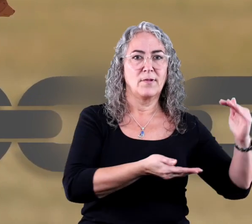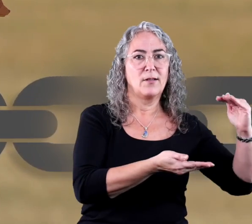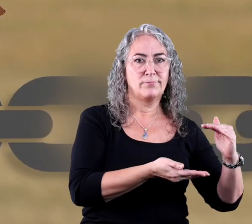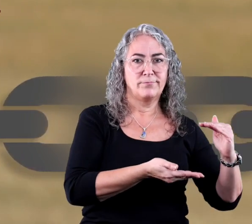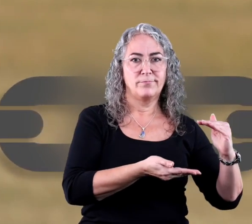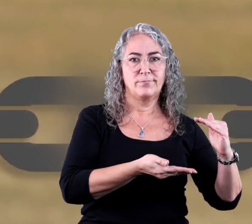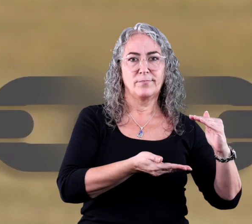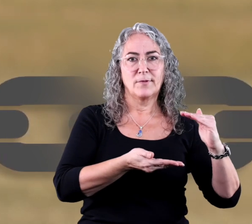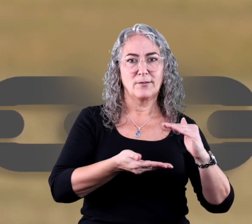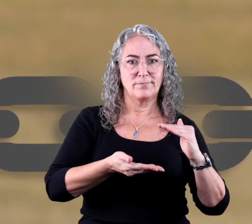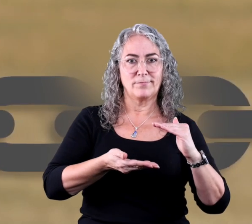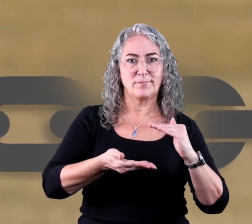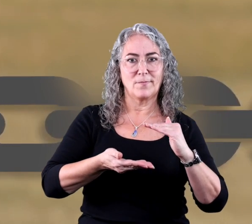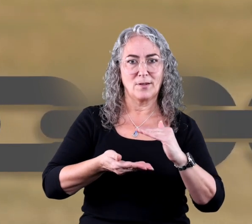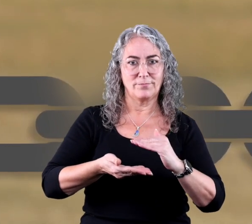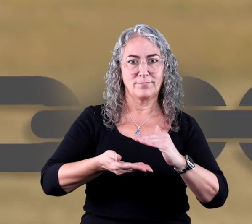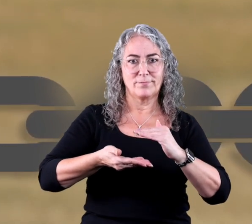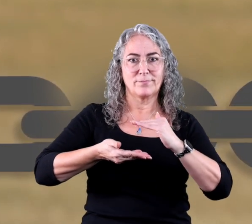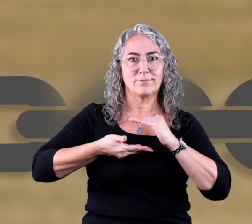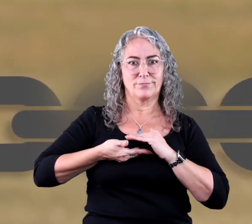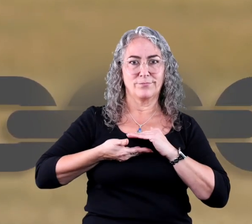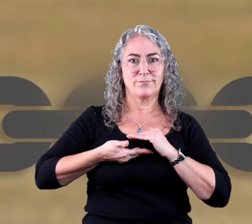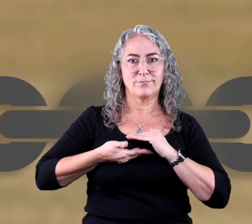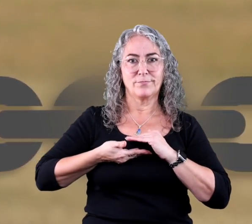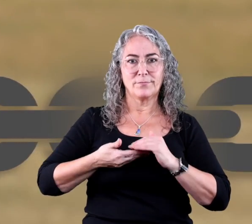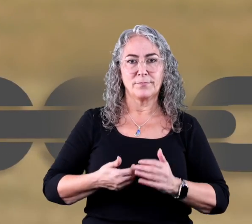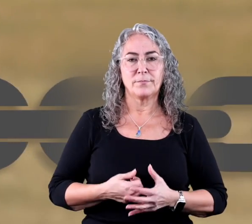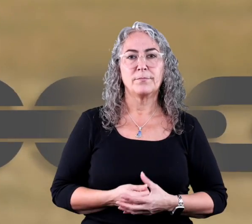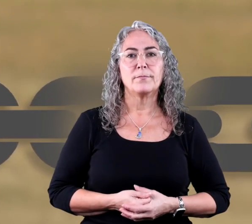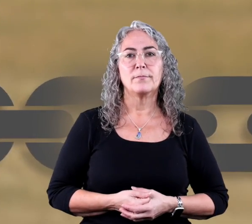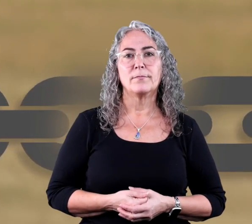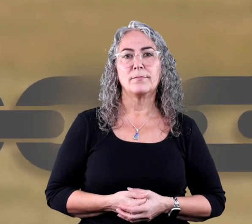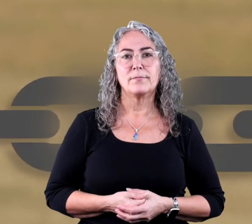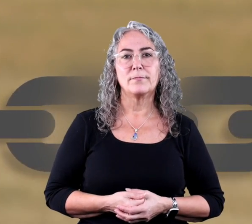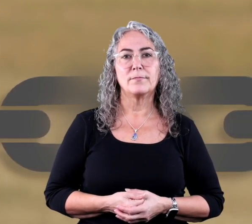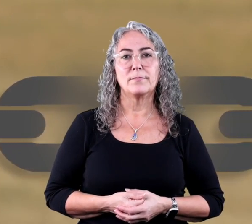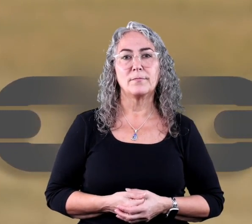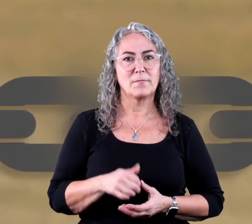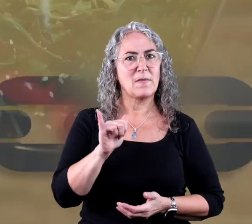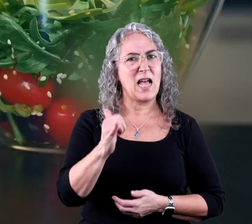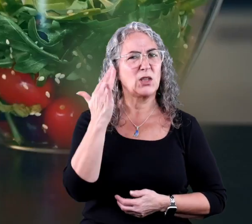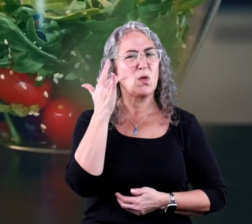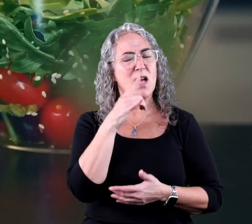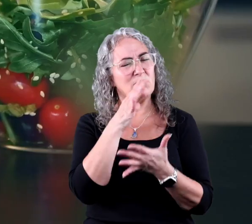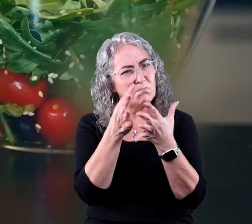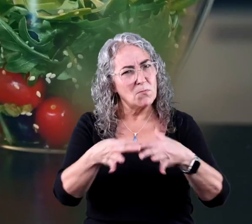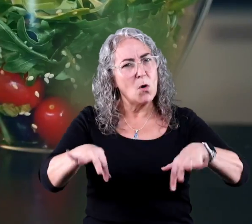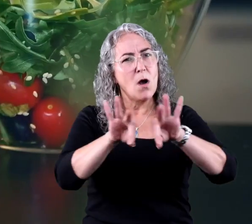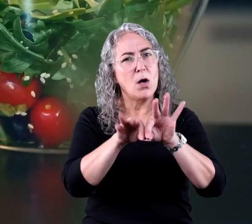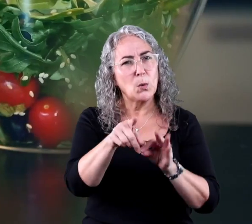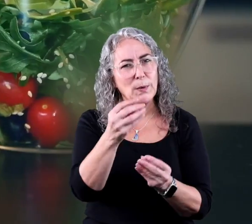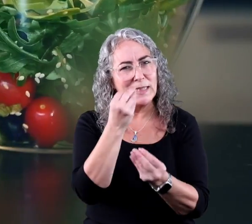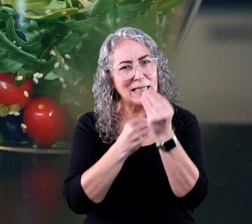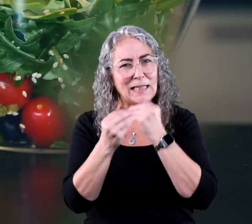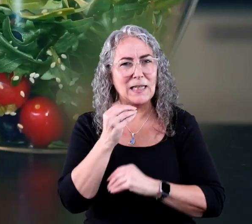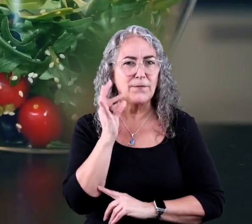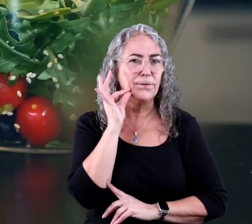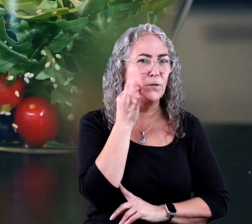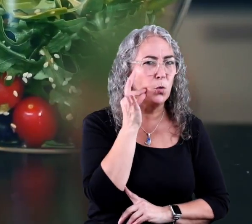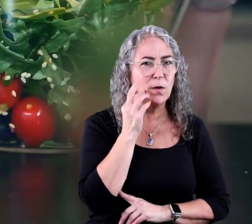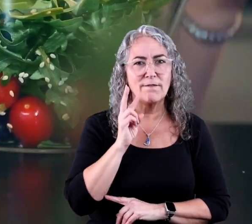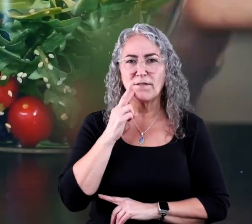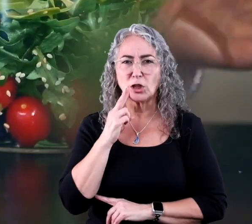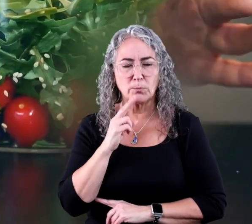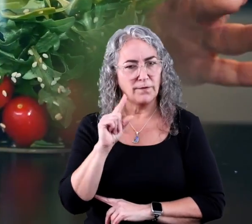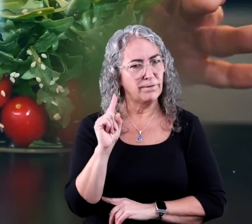next. The food gives away some of its energy at each stop it makes. That's why it's important to eat your